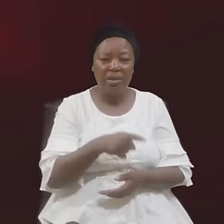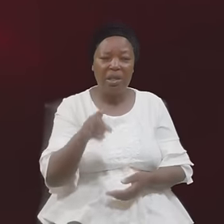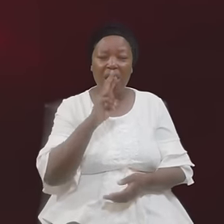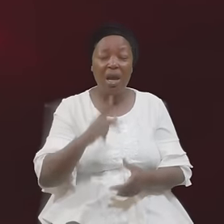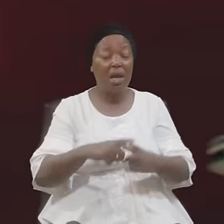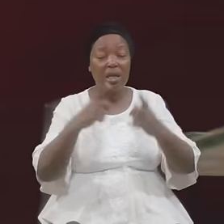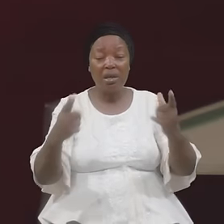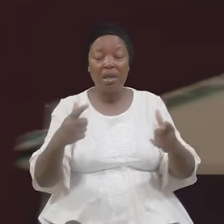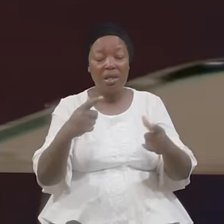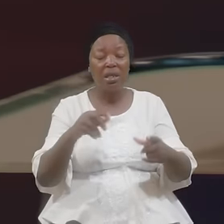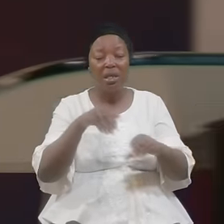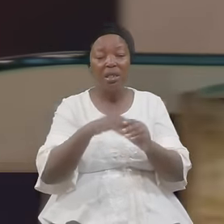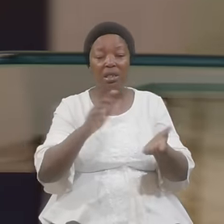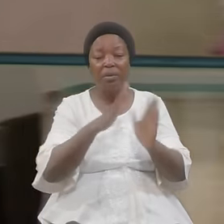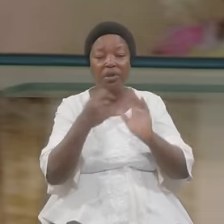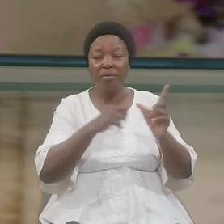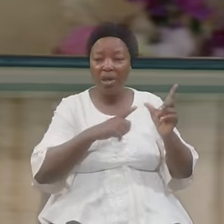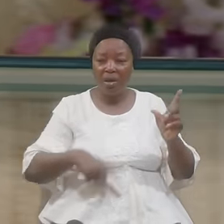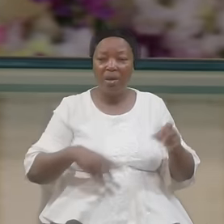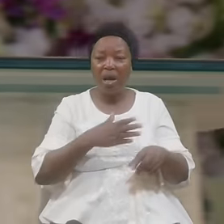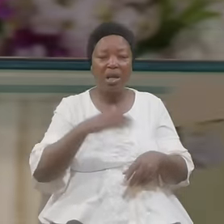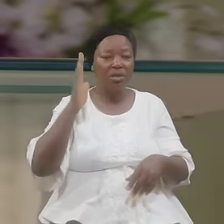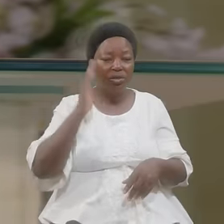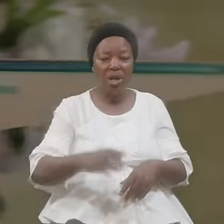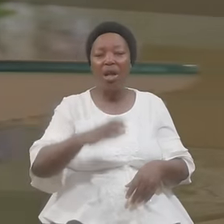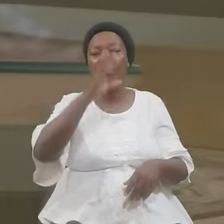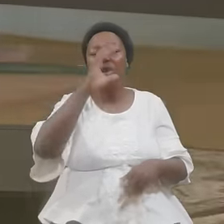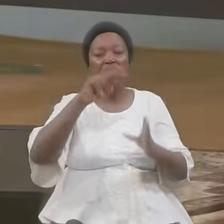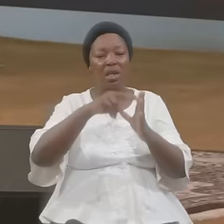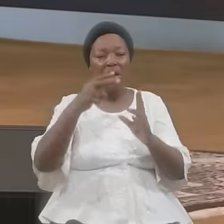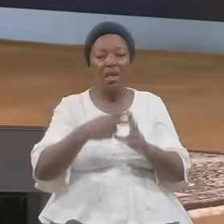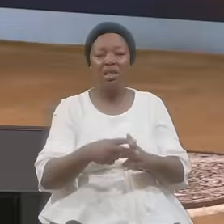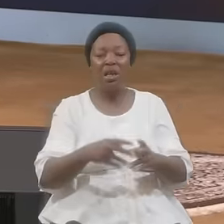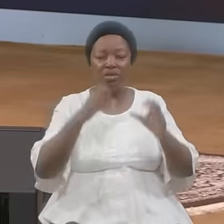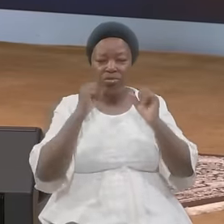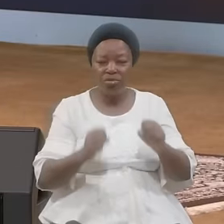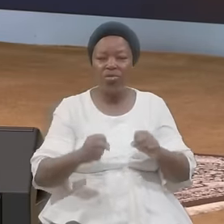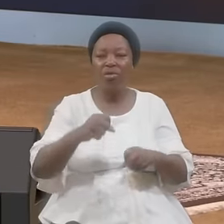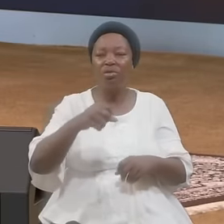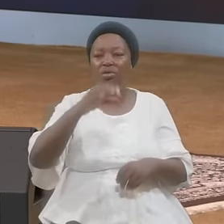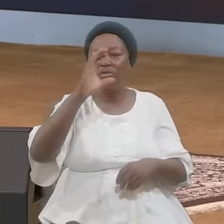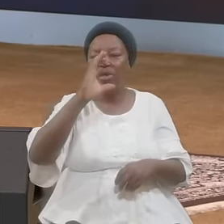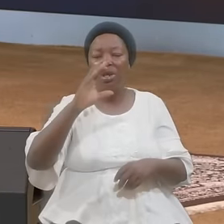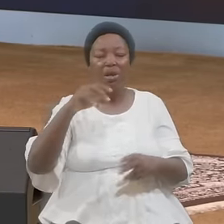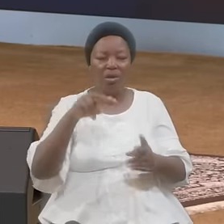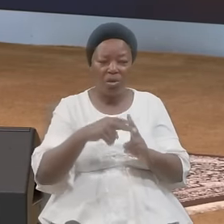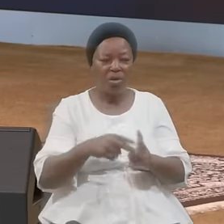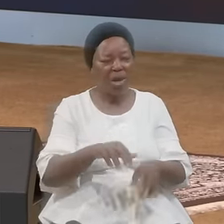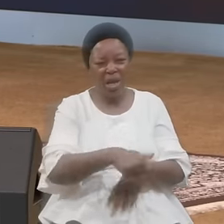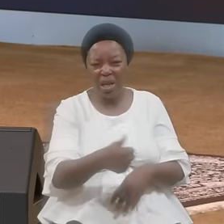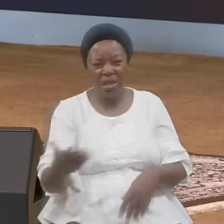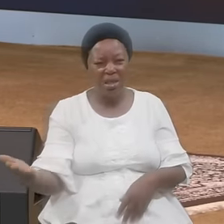In The Sight Of The Lord And Shall Drink Neither Strong Drink Now Now Anything